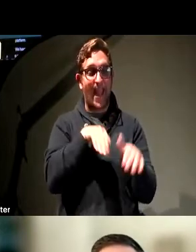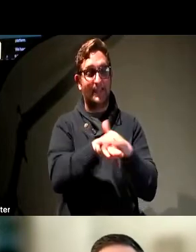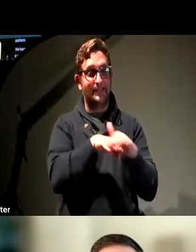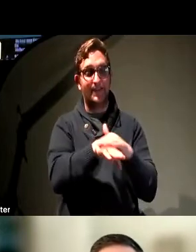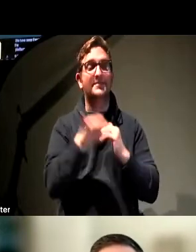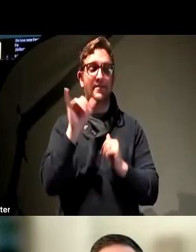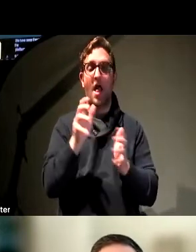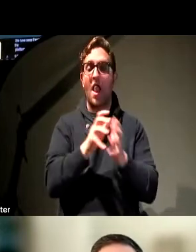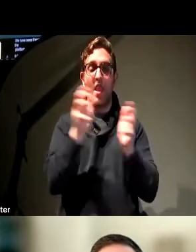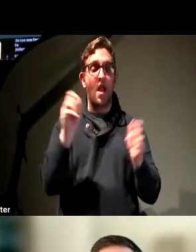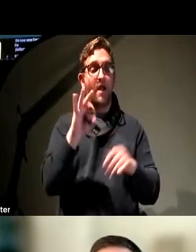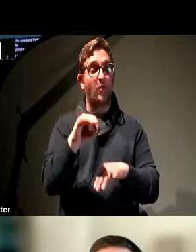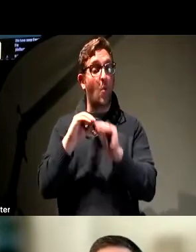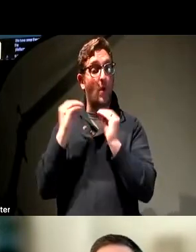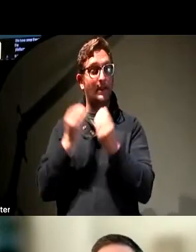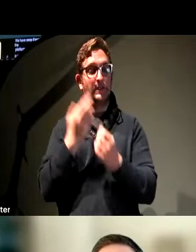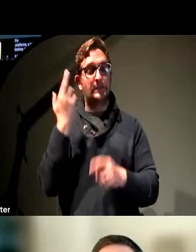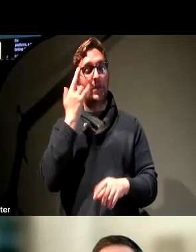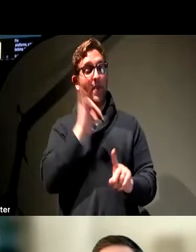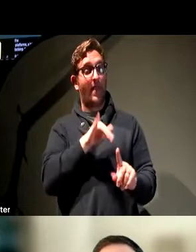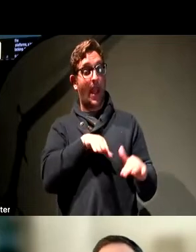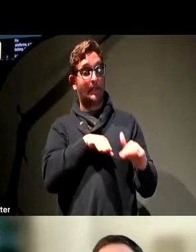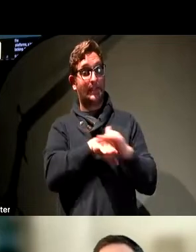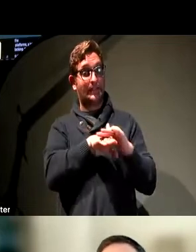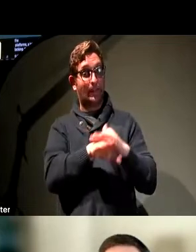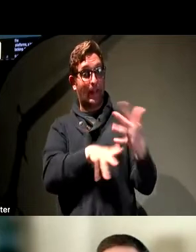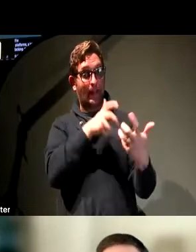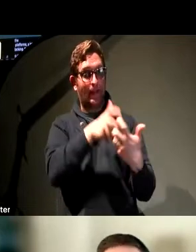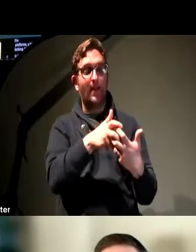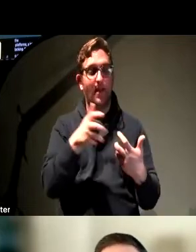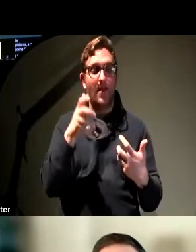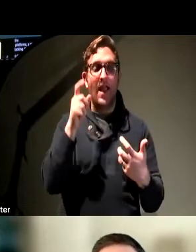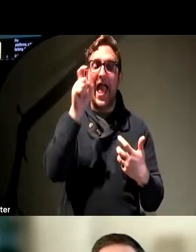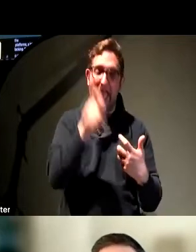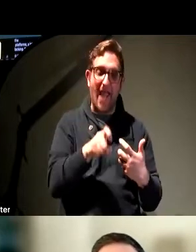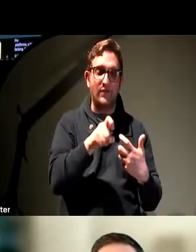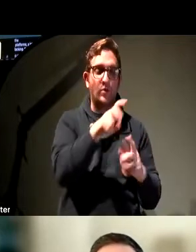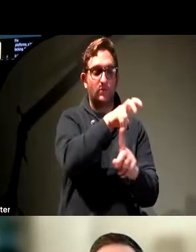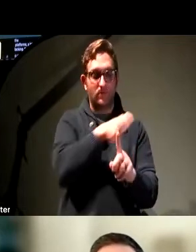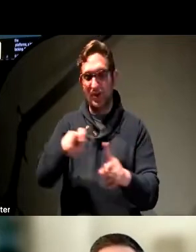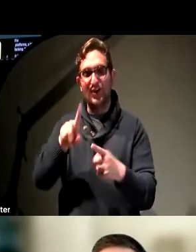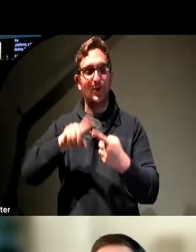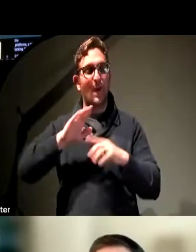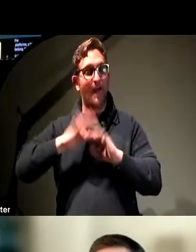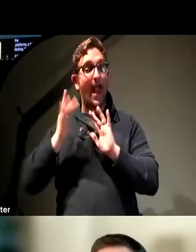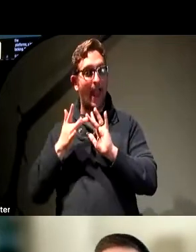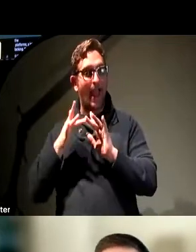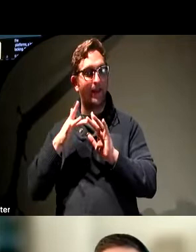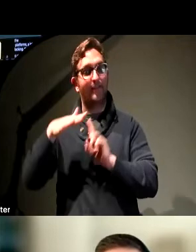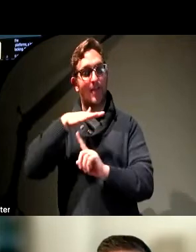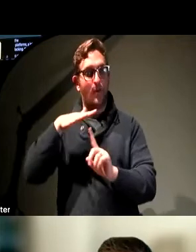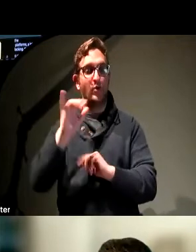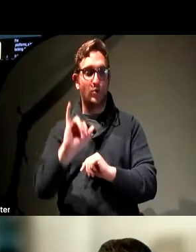have realized that, oh, this accessibility thing extends into our digital environments as well. Now, it's not true across the